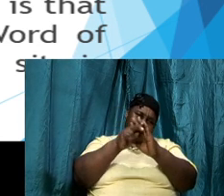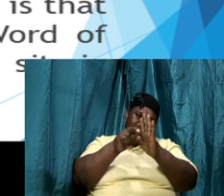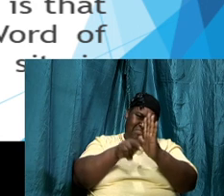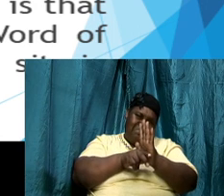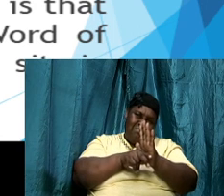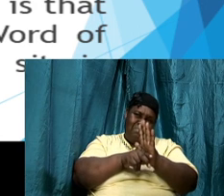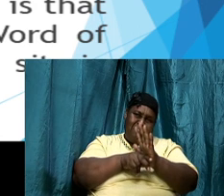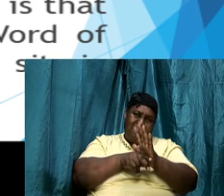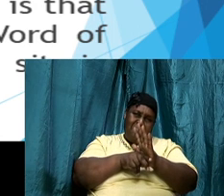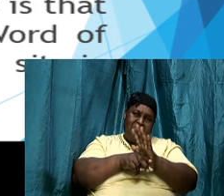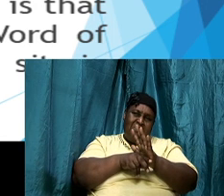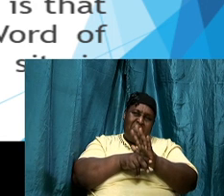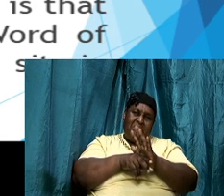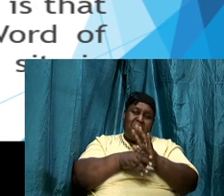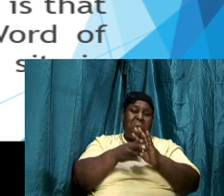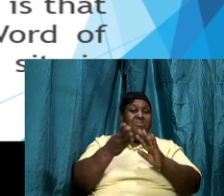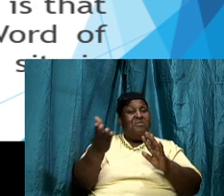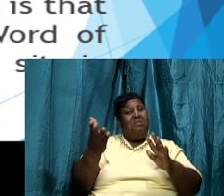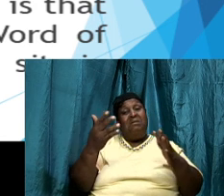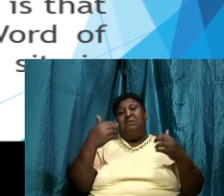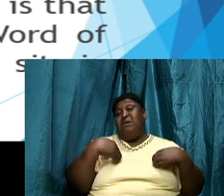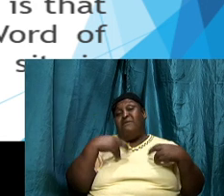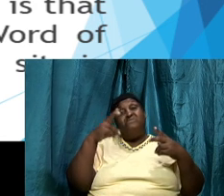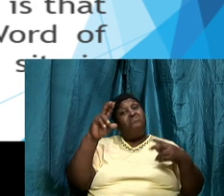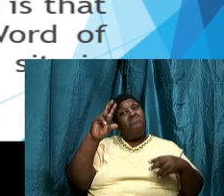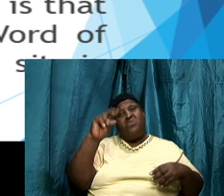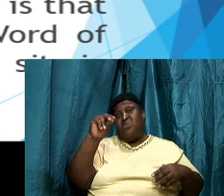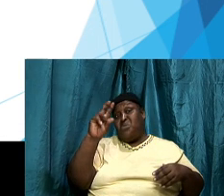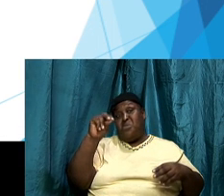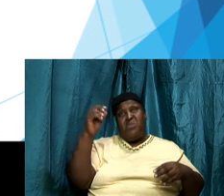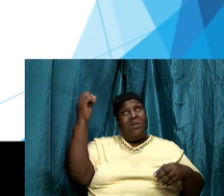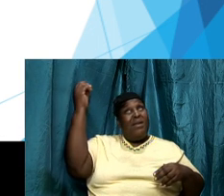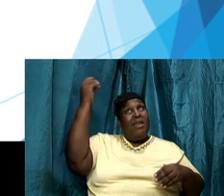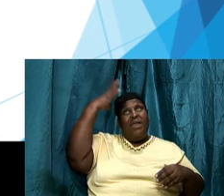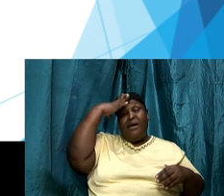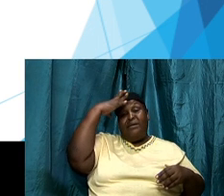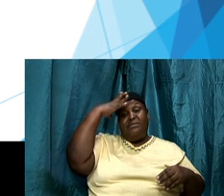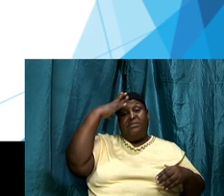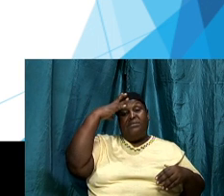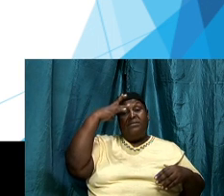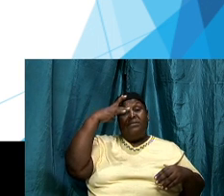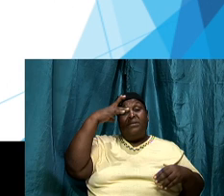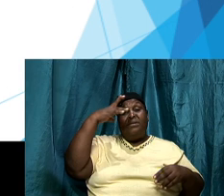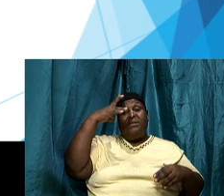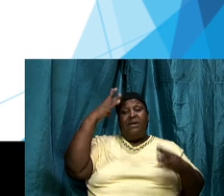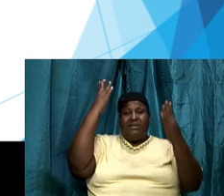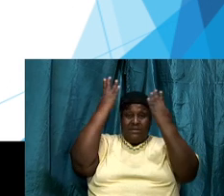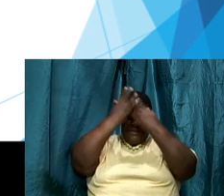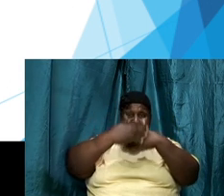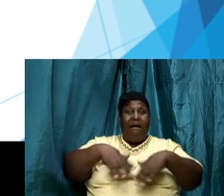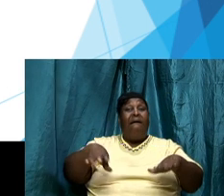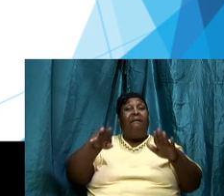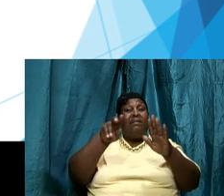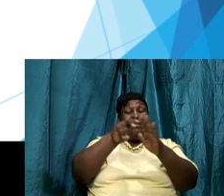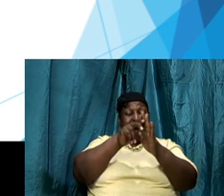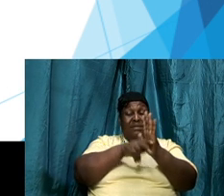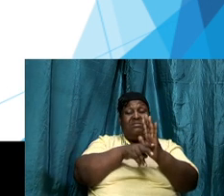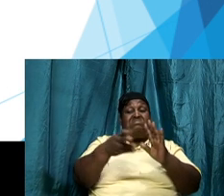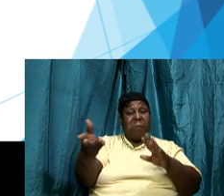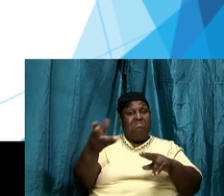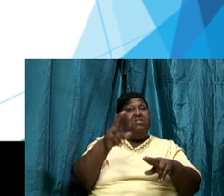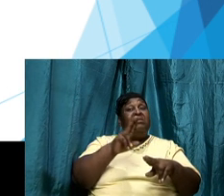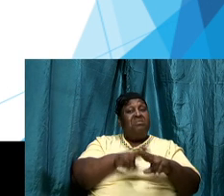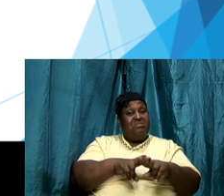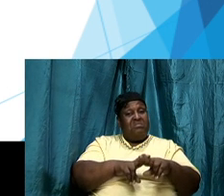they have no light and they sit in darkness why because